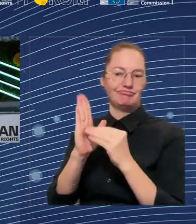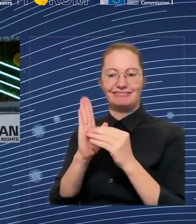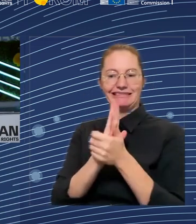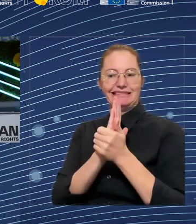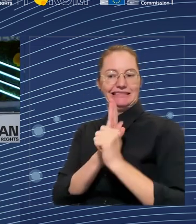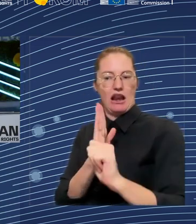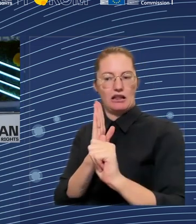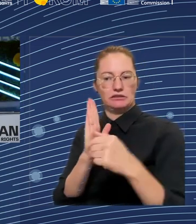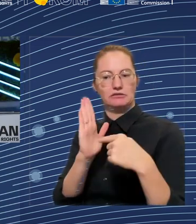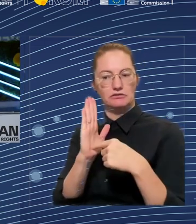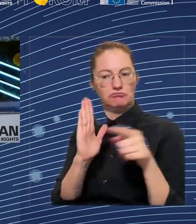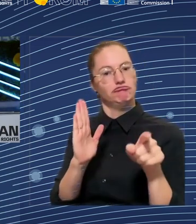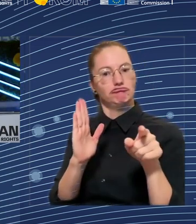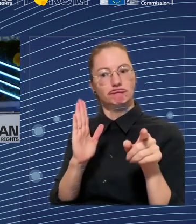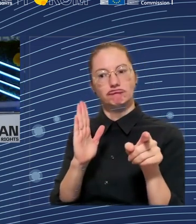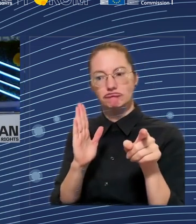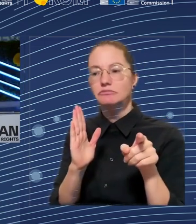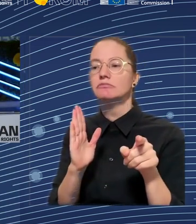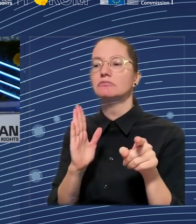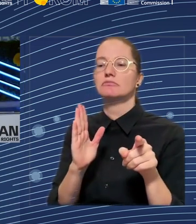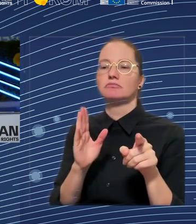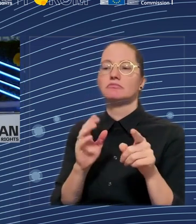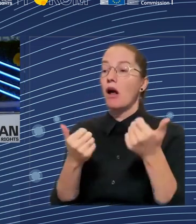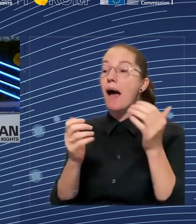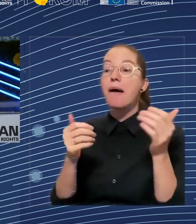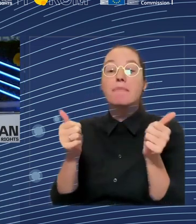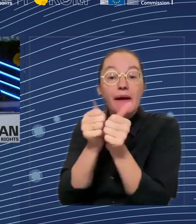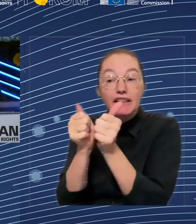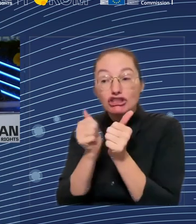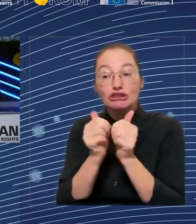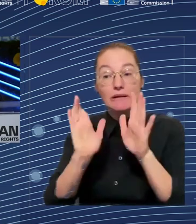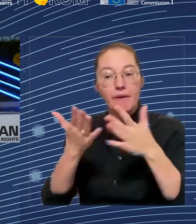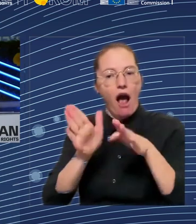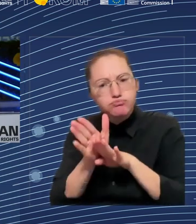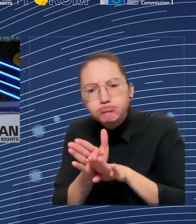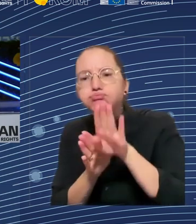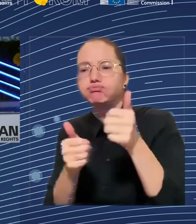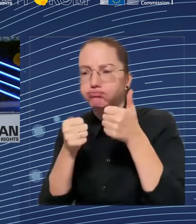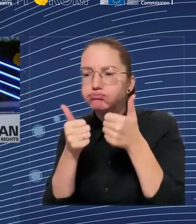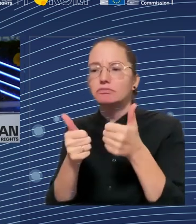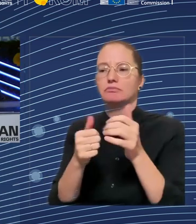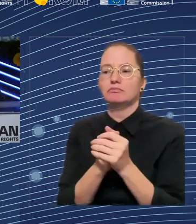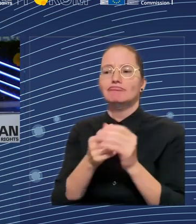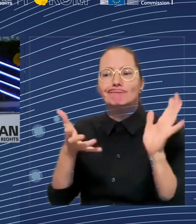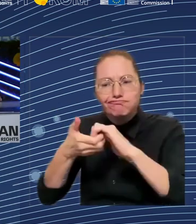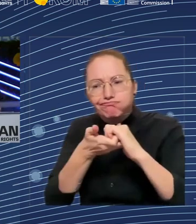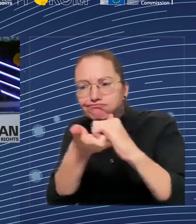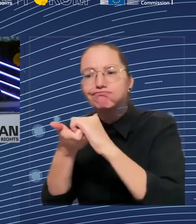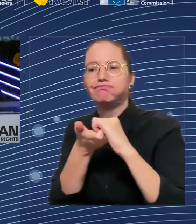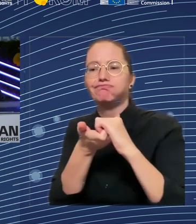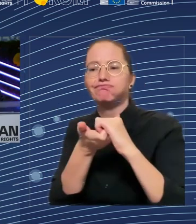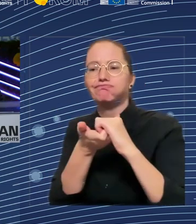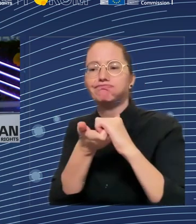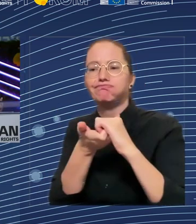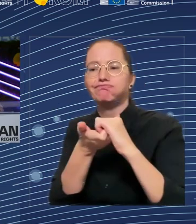basic education, vocational education, university is all more targeted to these needs. We have individual learning